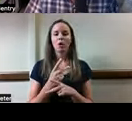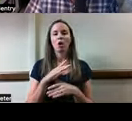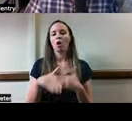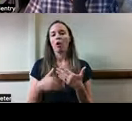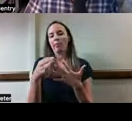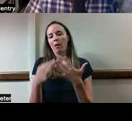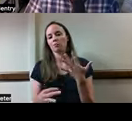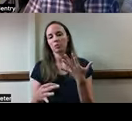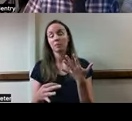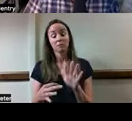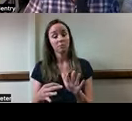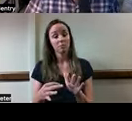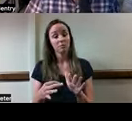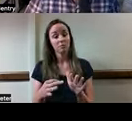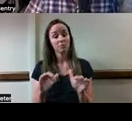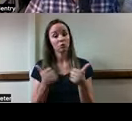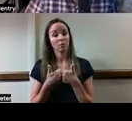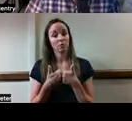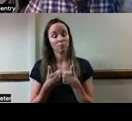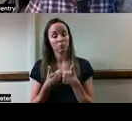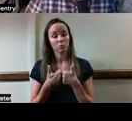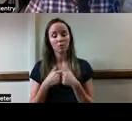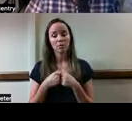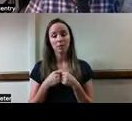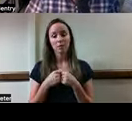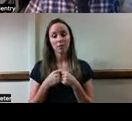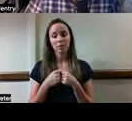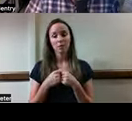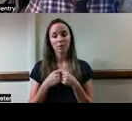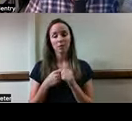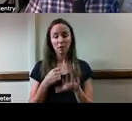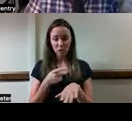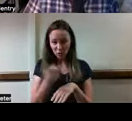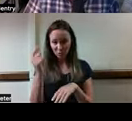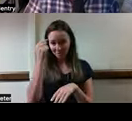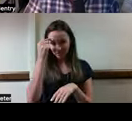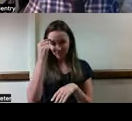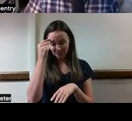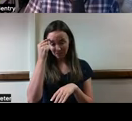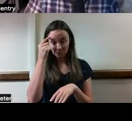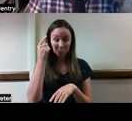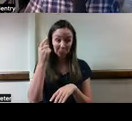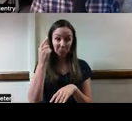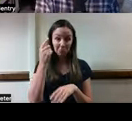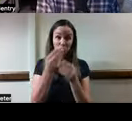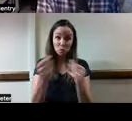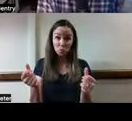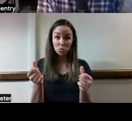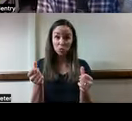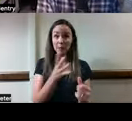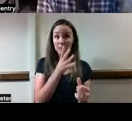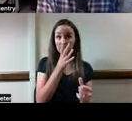this is a hard one. What does anyone, can anyone think of a possible solution that would help both the mom